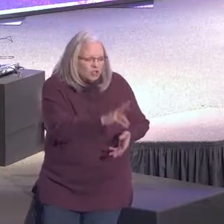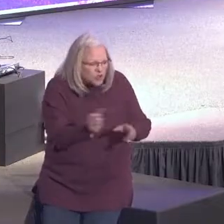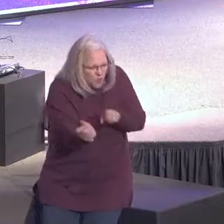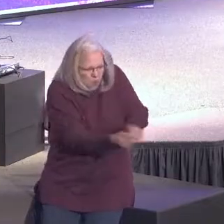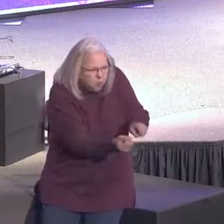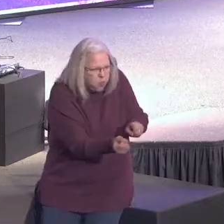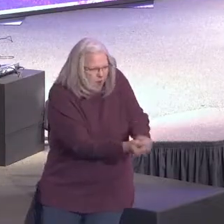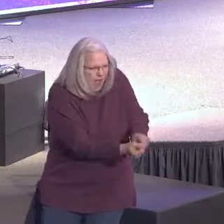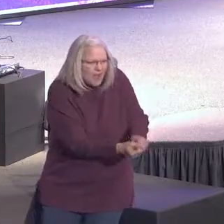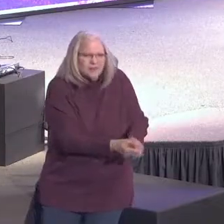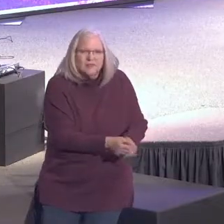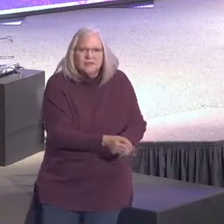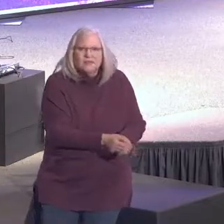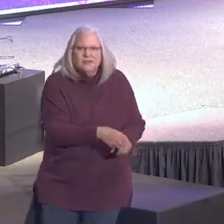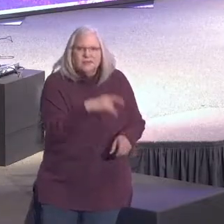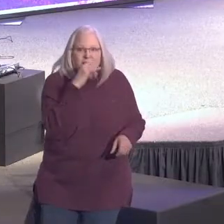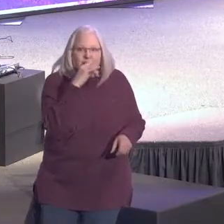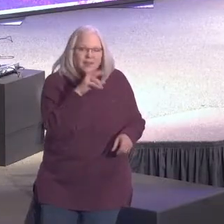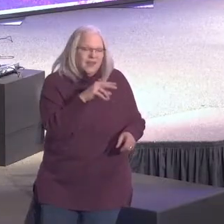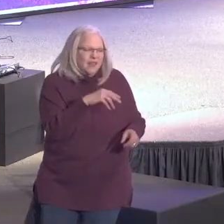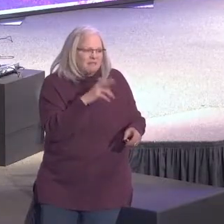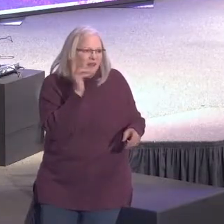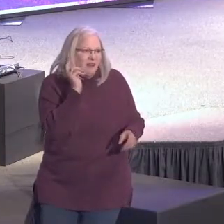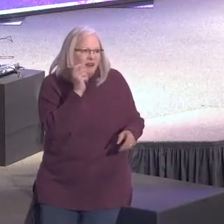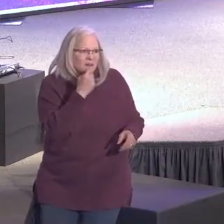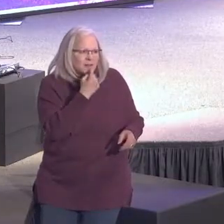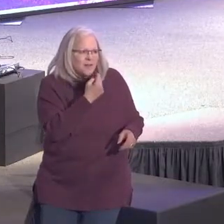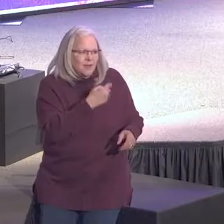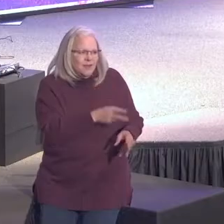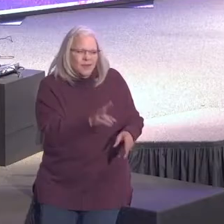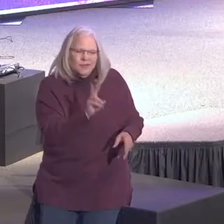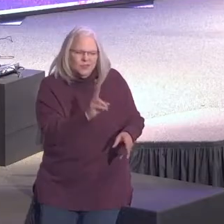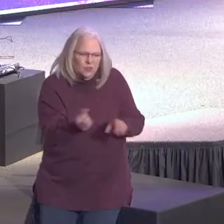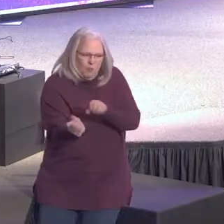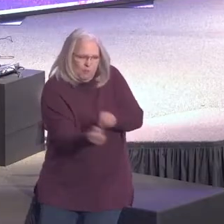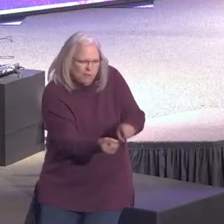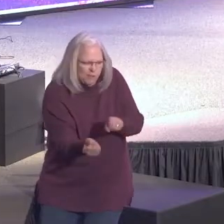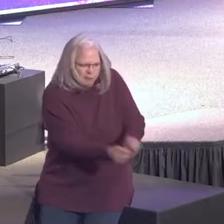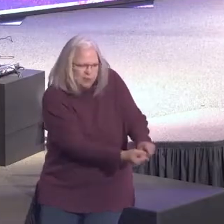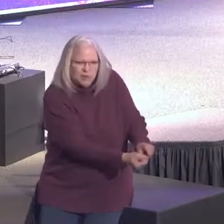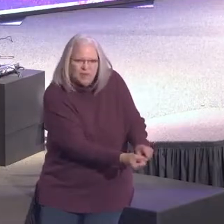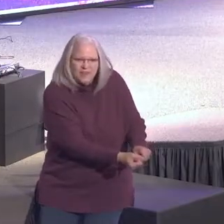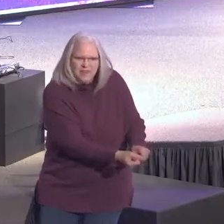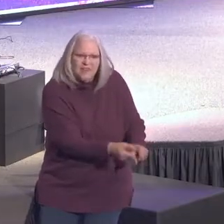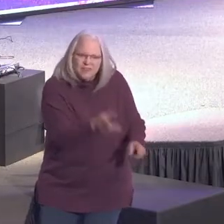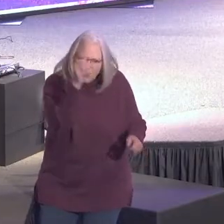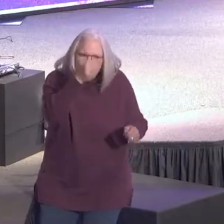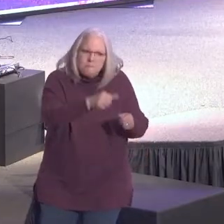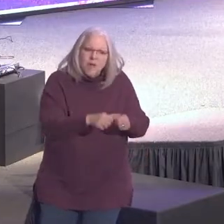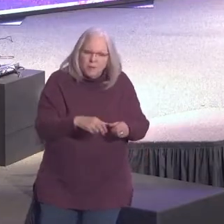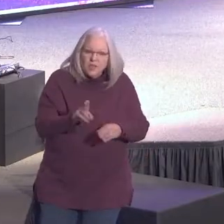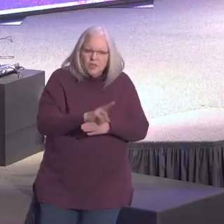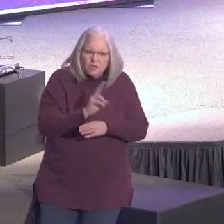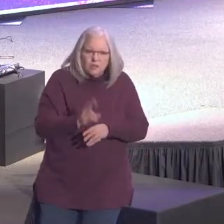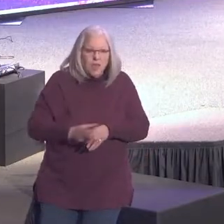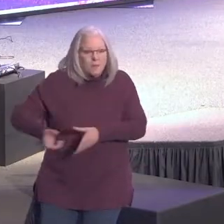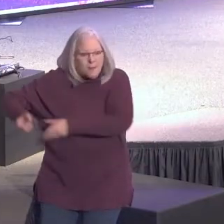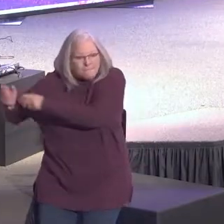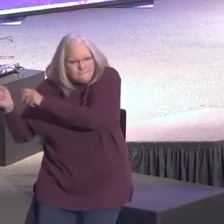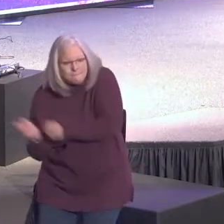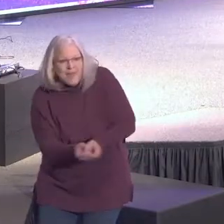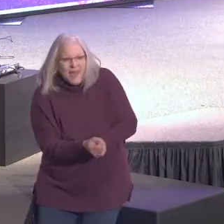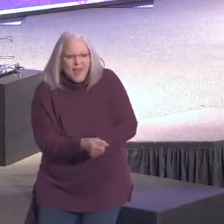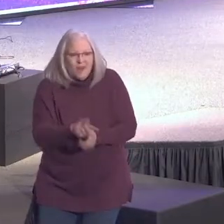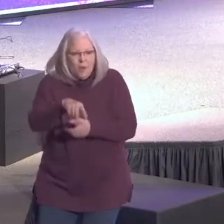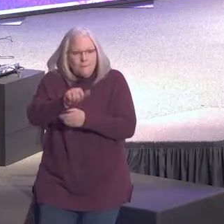The kid said, I'll take two cracks. I didn't like the sound of those cracks. I'm not taking any cracks. I'll take